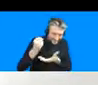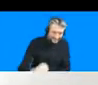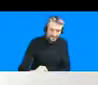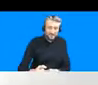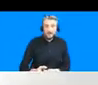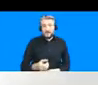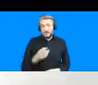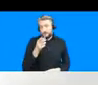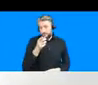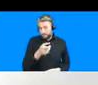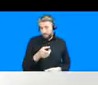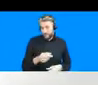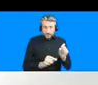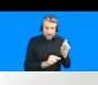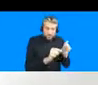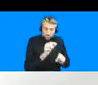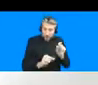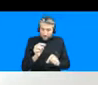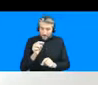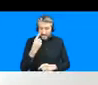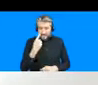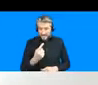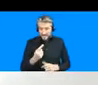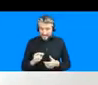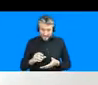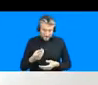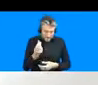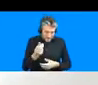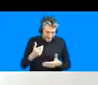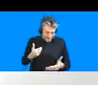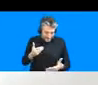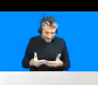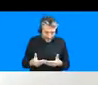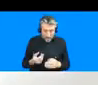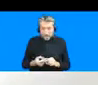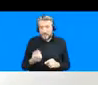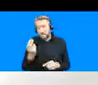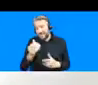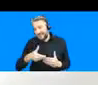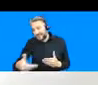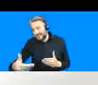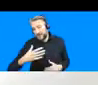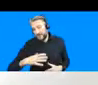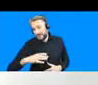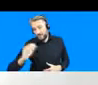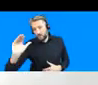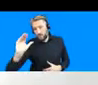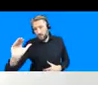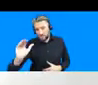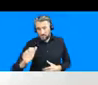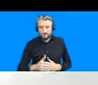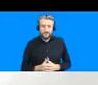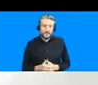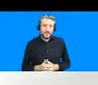um sort of compares investment to date and and investment required in the in the future uh with defense